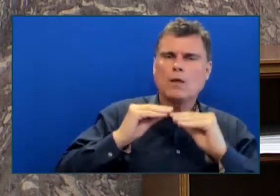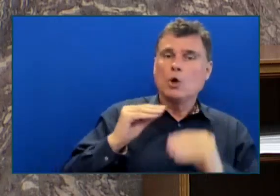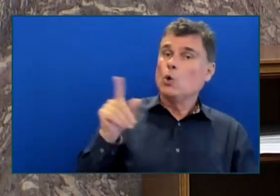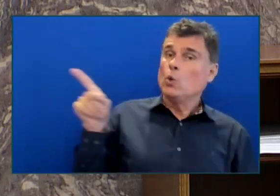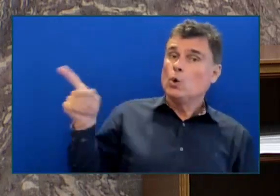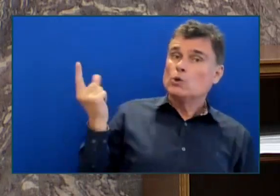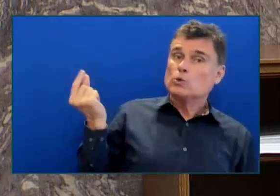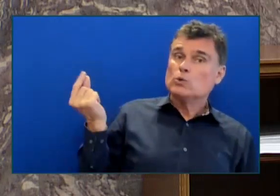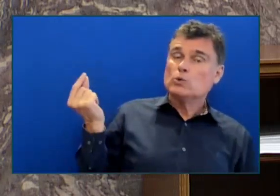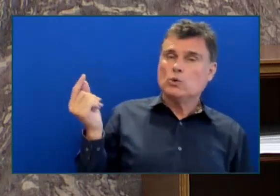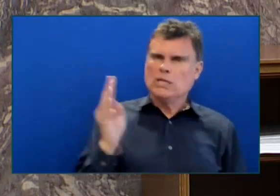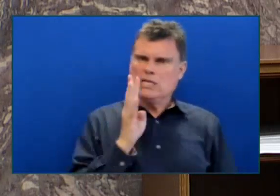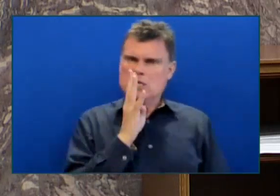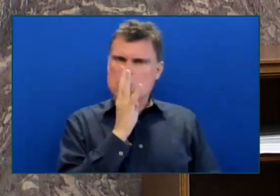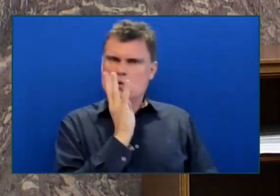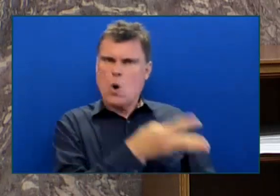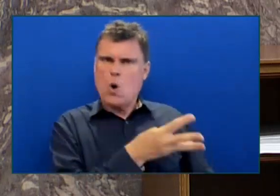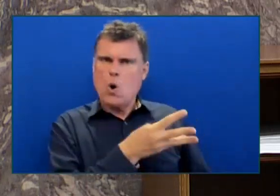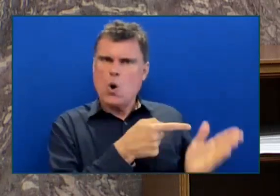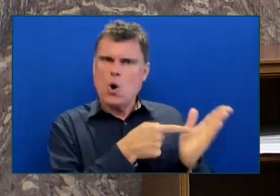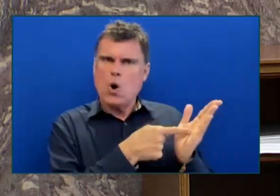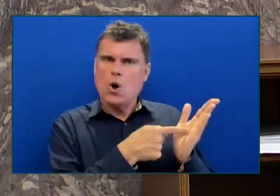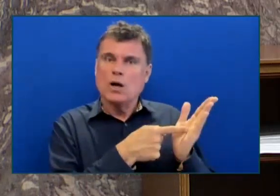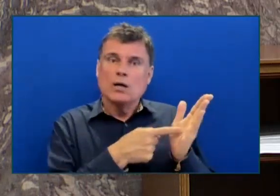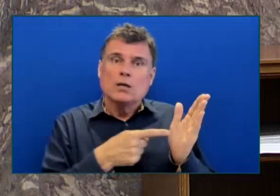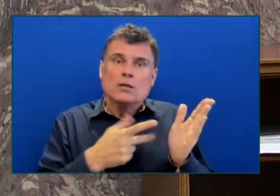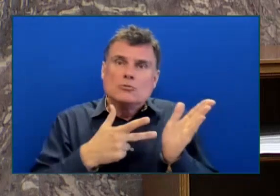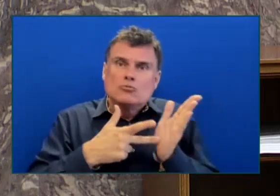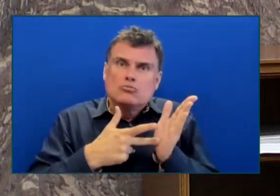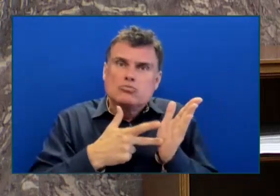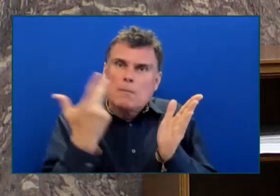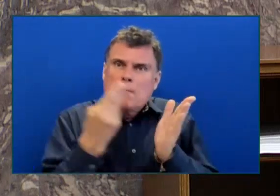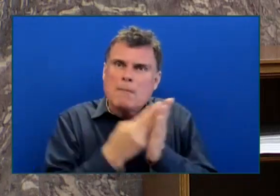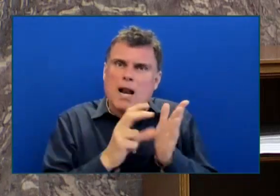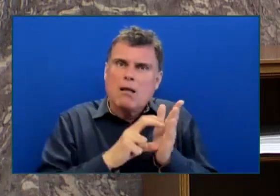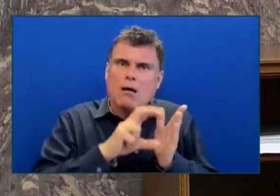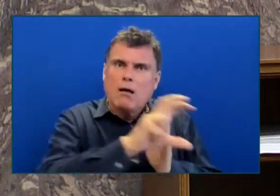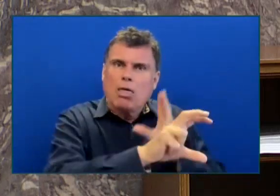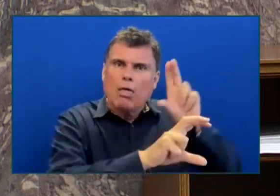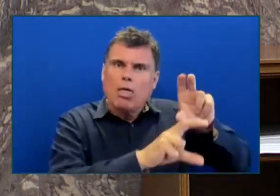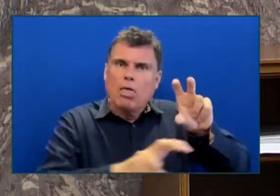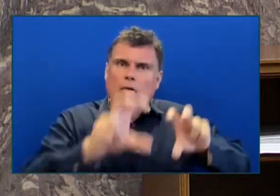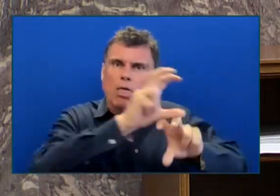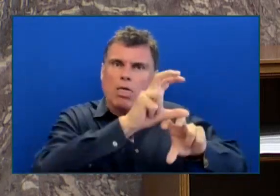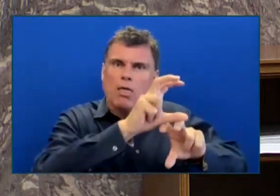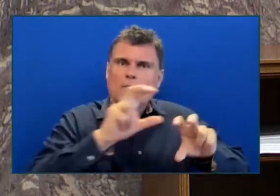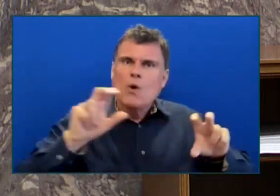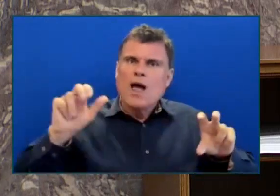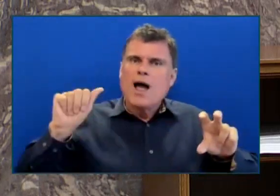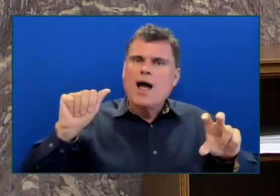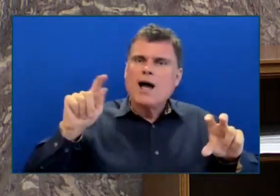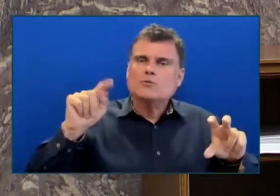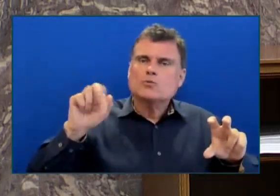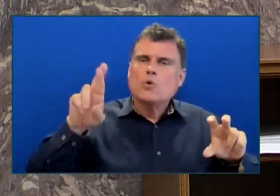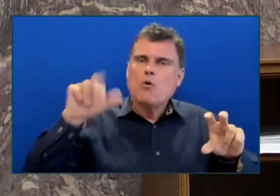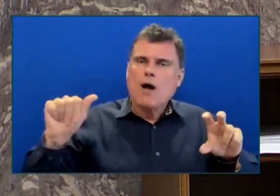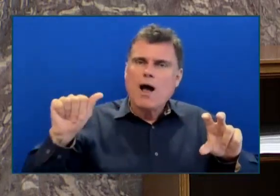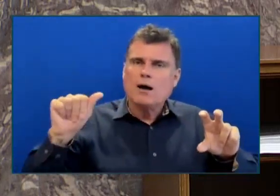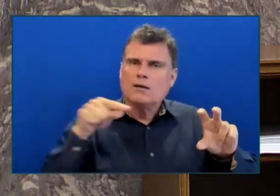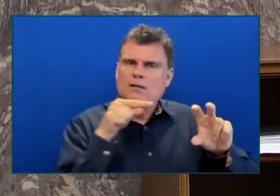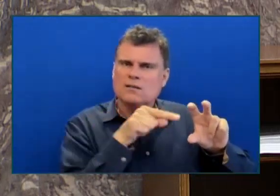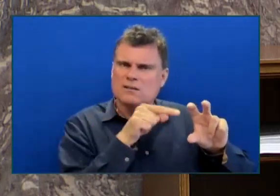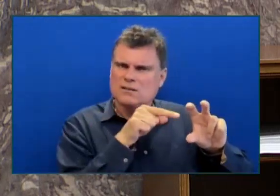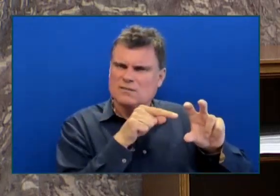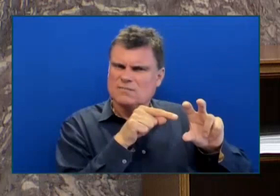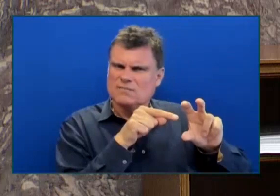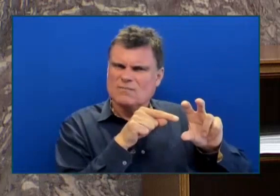watch. No other housing provider experienced such a massive increase in funding under this Premier. So why did the Premier choose to